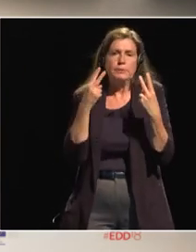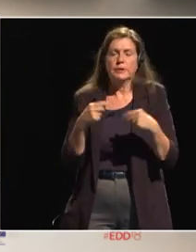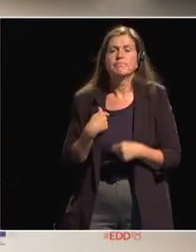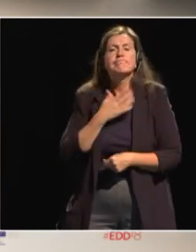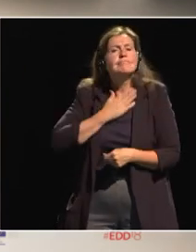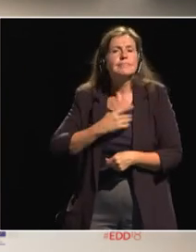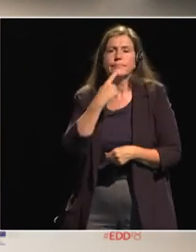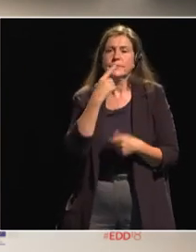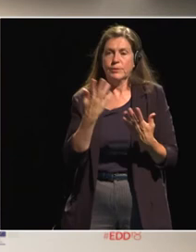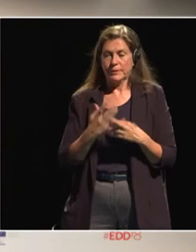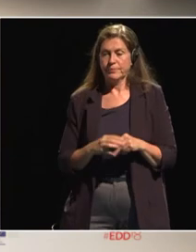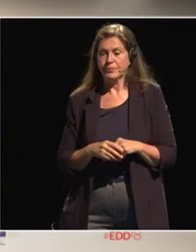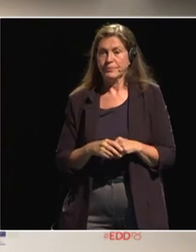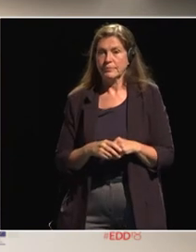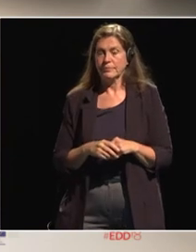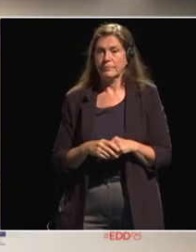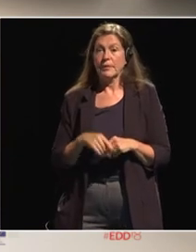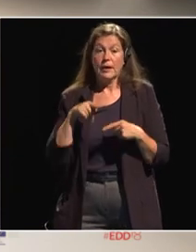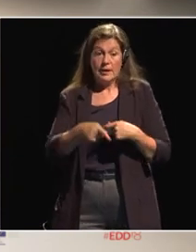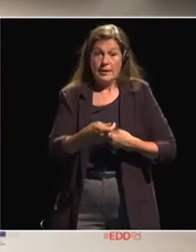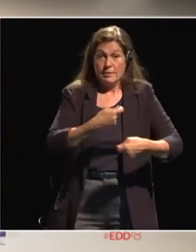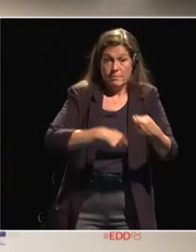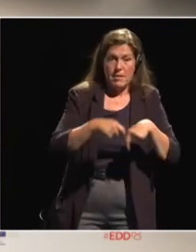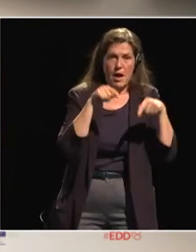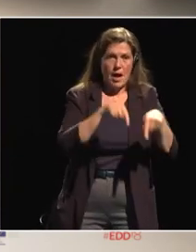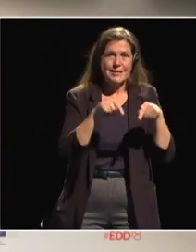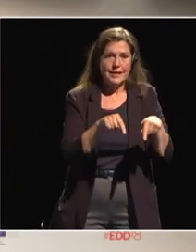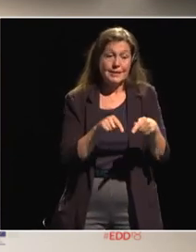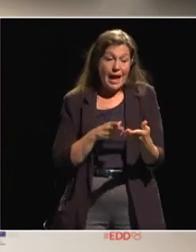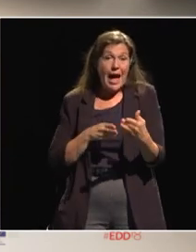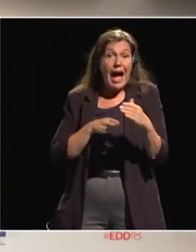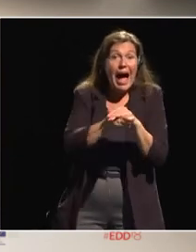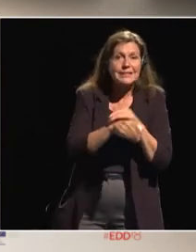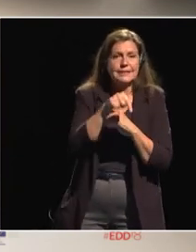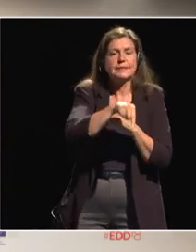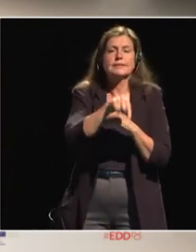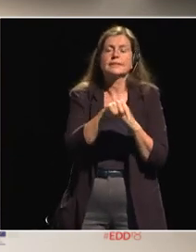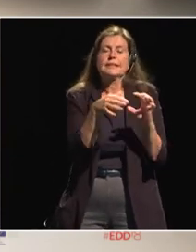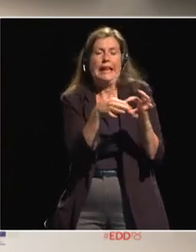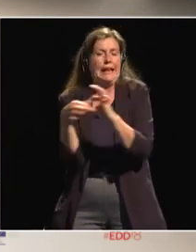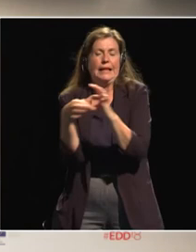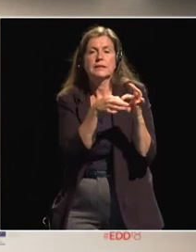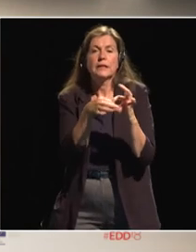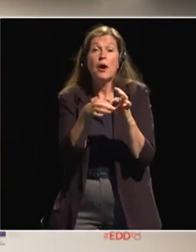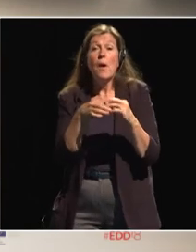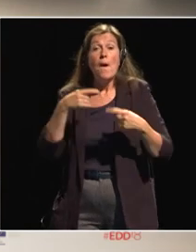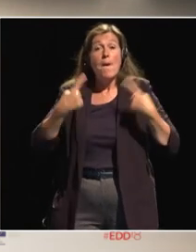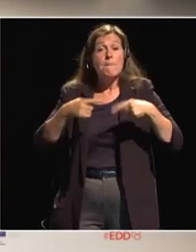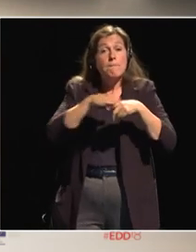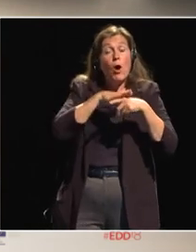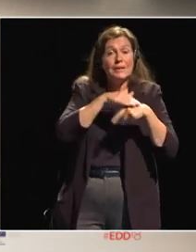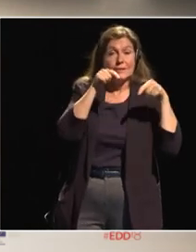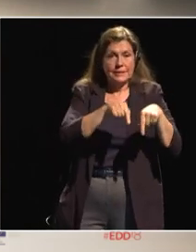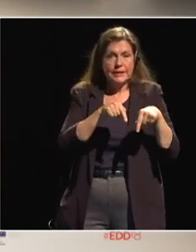it's a very interesting point i wanted to add something on access to the market which is definitely tied to this